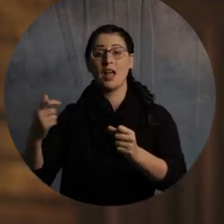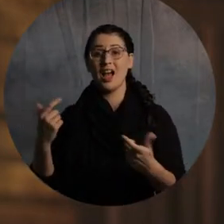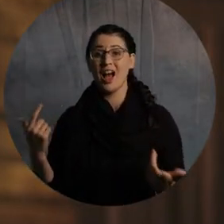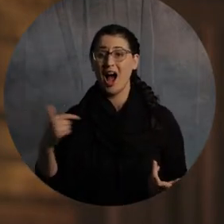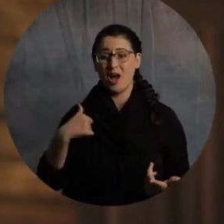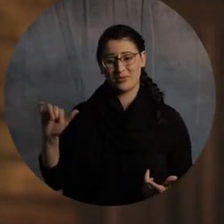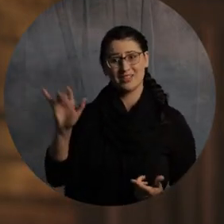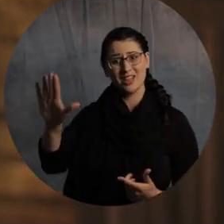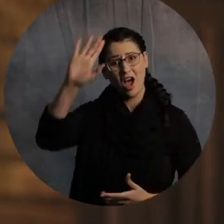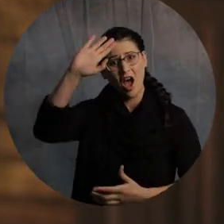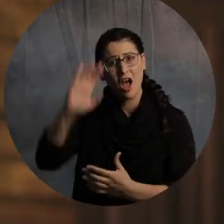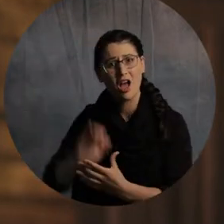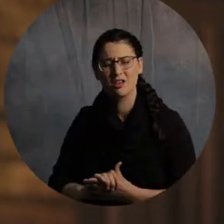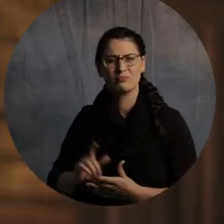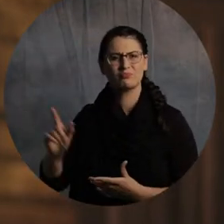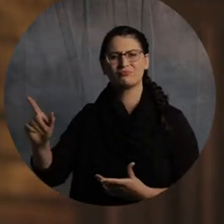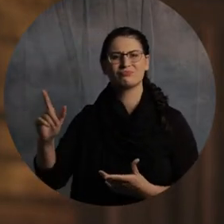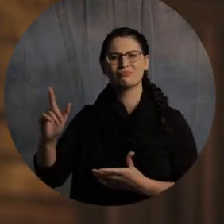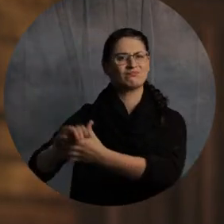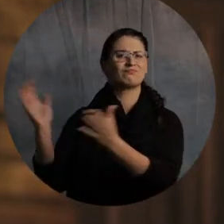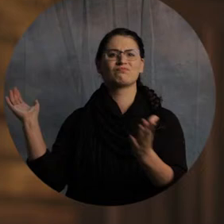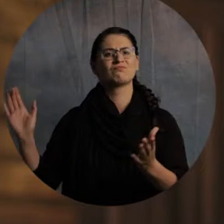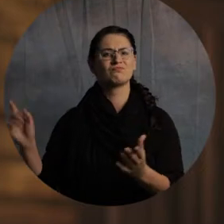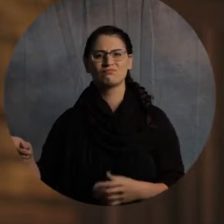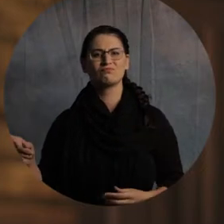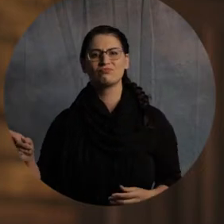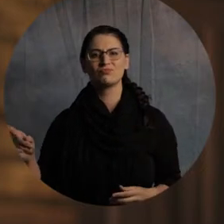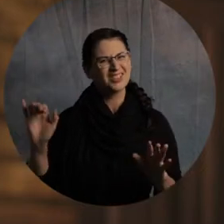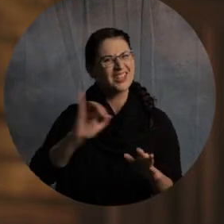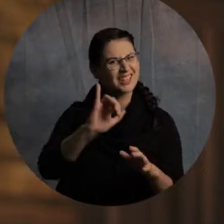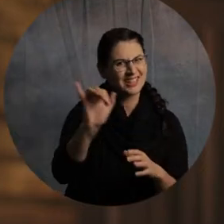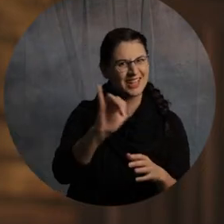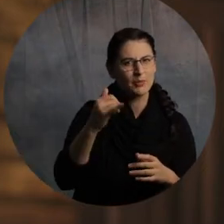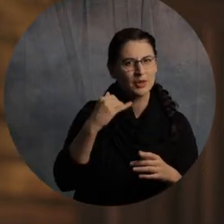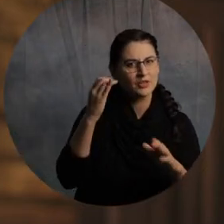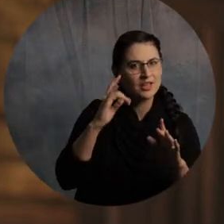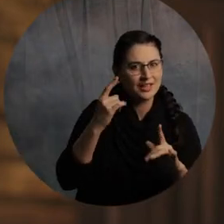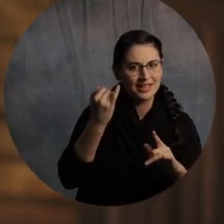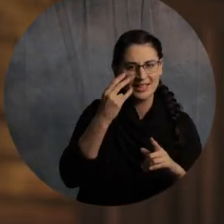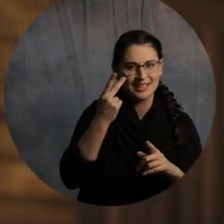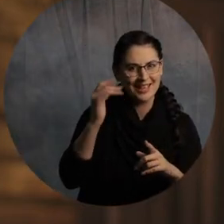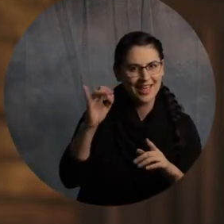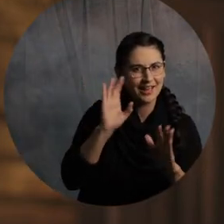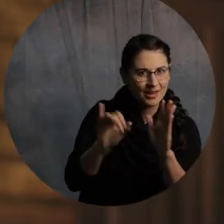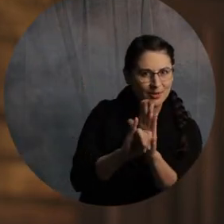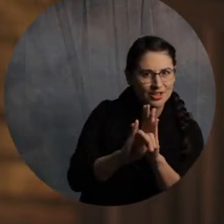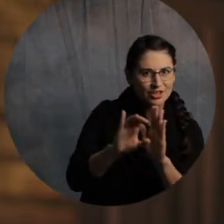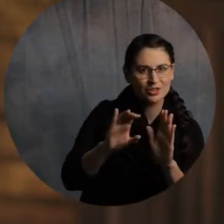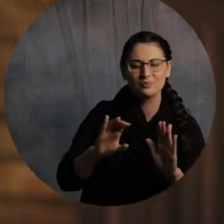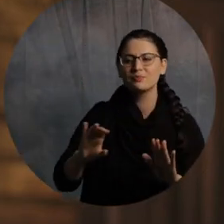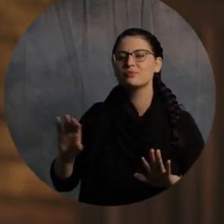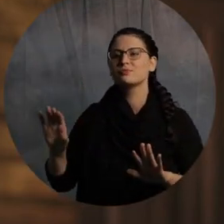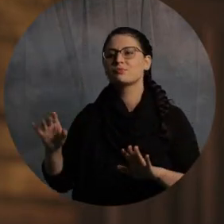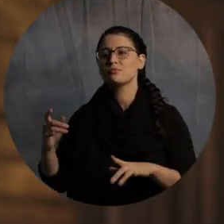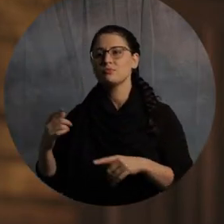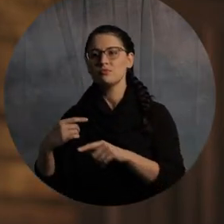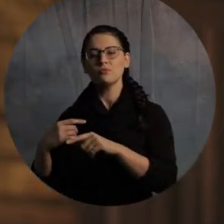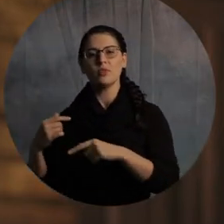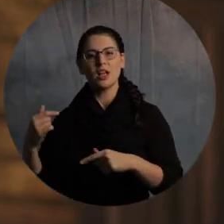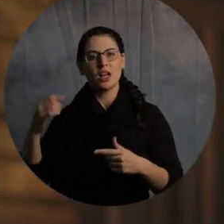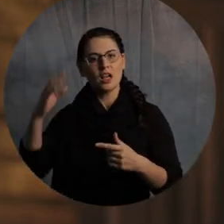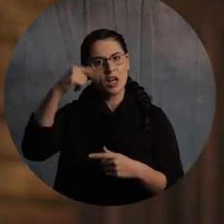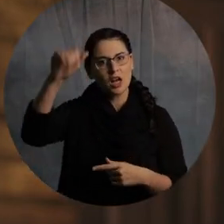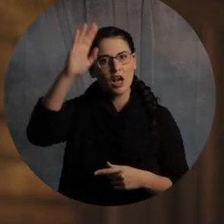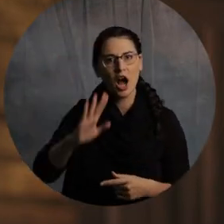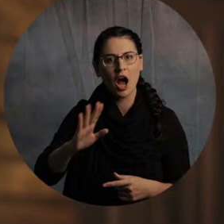declares the Lord. So, see again, we have this marital imagery there coming right out of it. God considered himself the husband and Israel the bride. And he